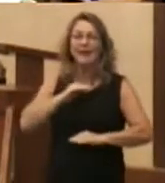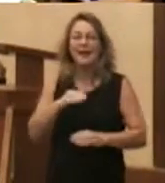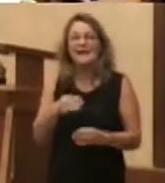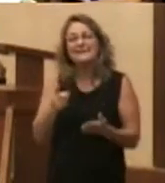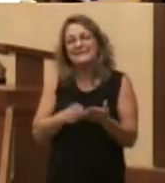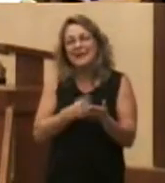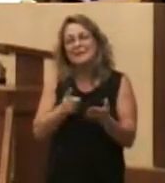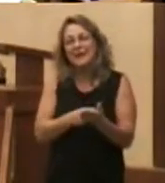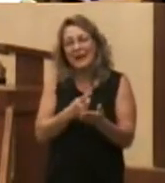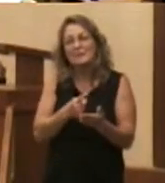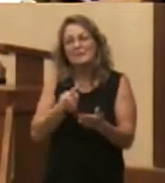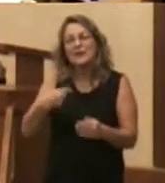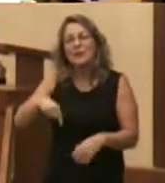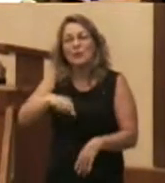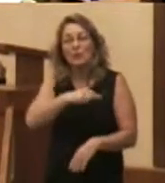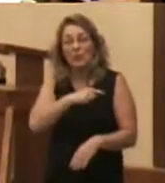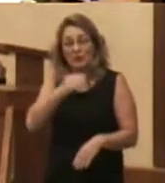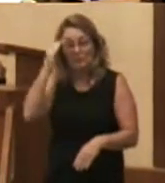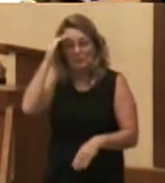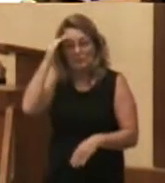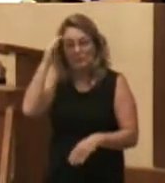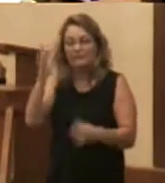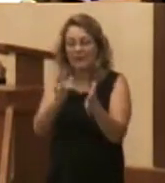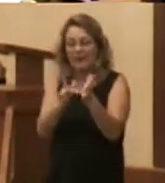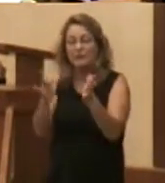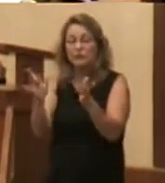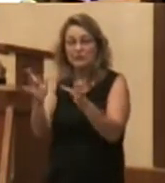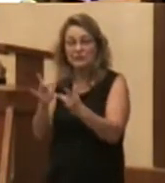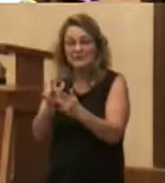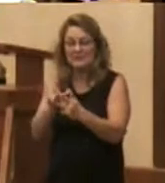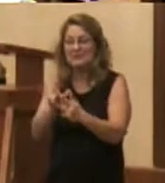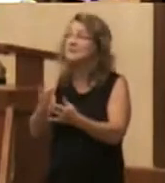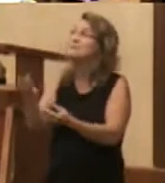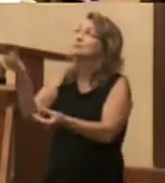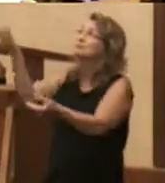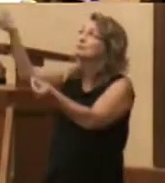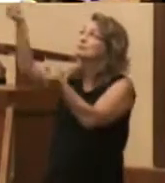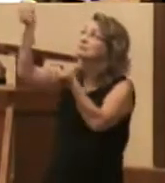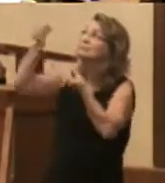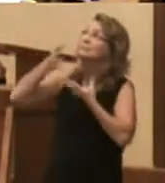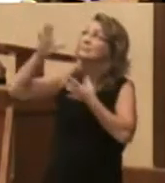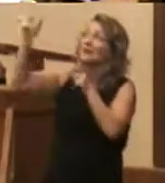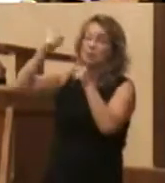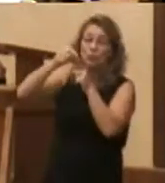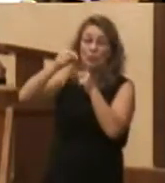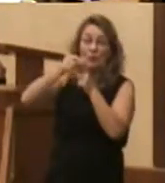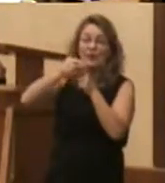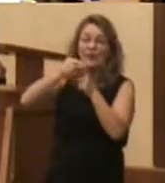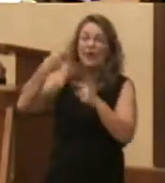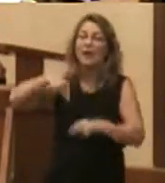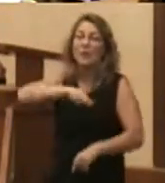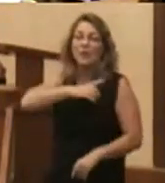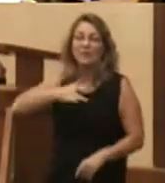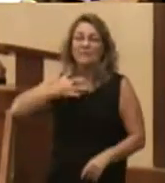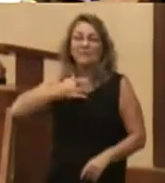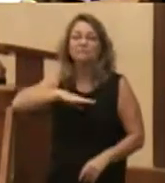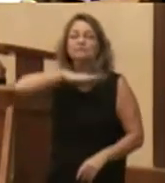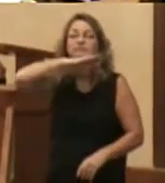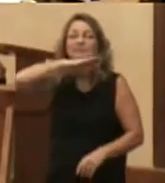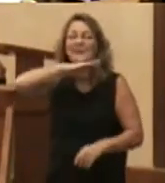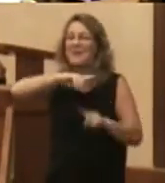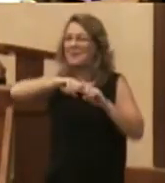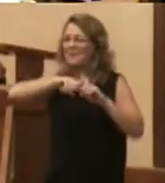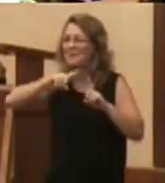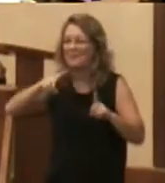leaky sometimes, we might leak it out and need to be filled again, Jesus gives free refills. Better than free refills at